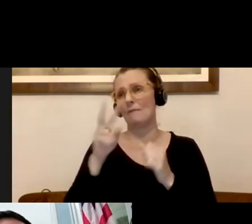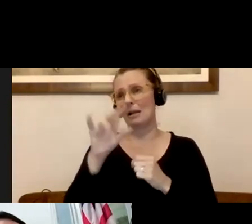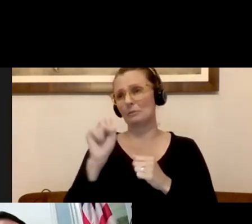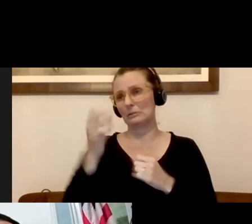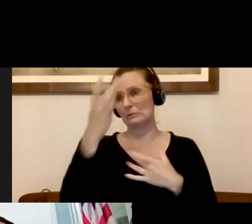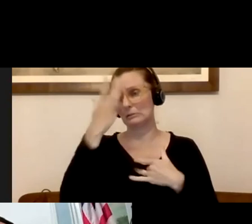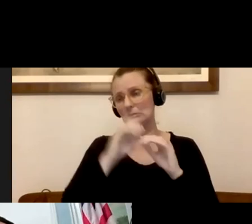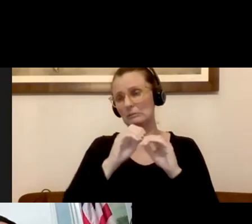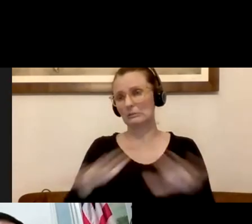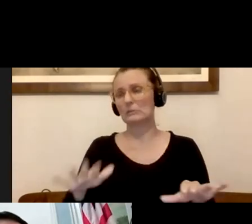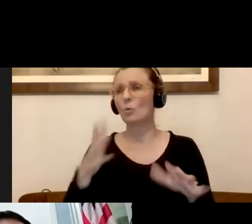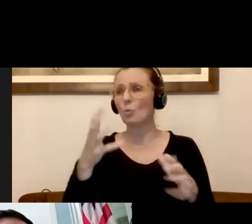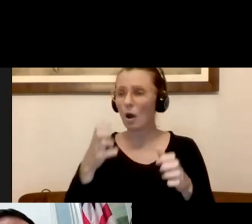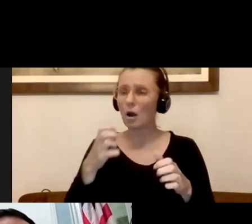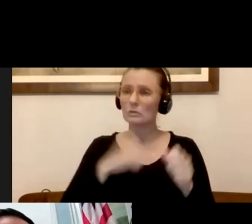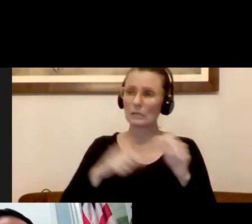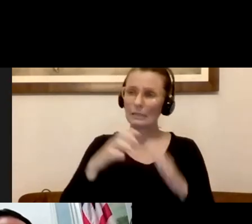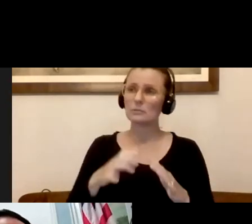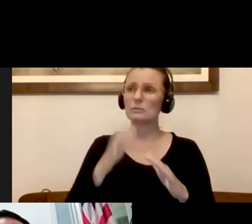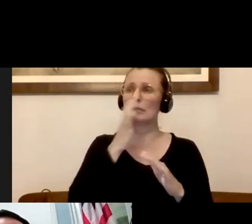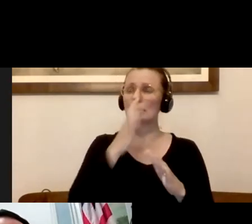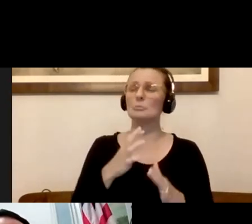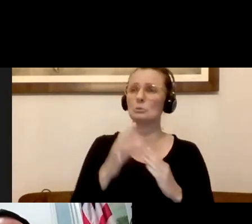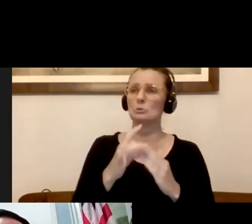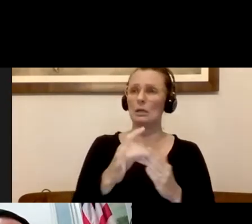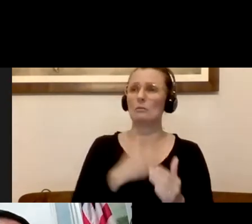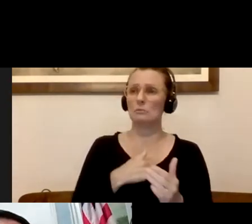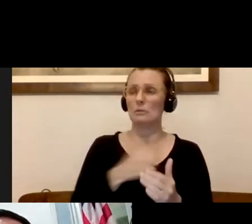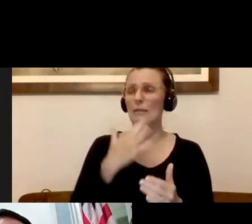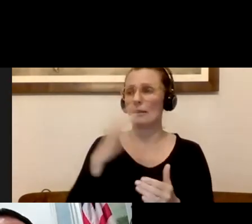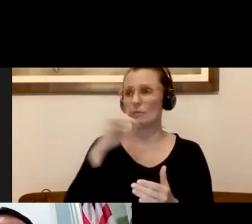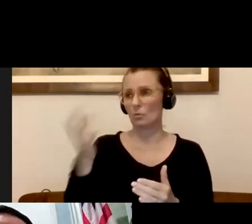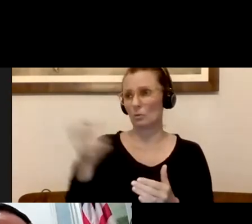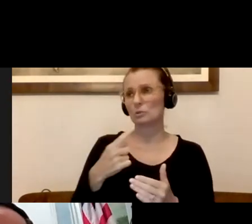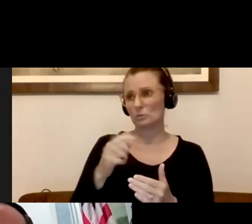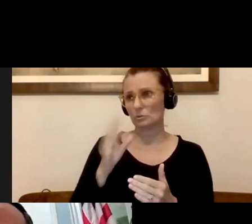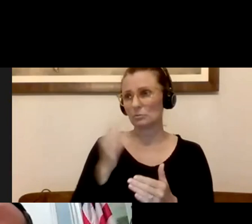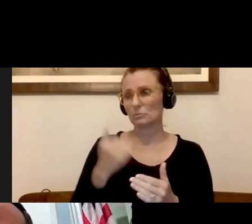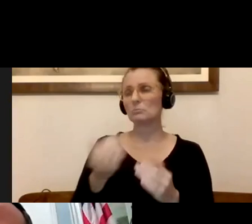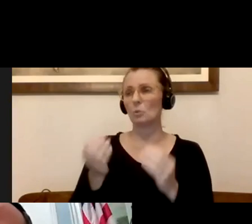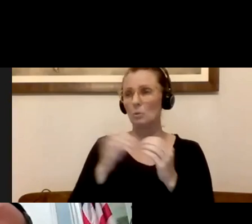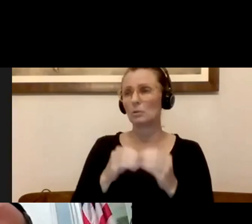science and experts before we entertain or advocate for any measures. But thank you for the question. And we'll have more to come.